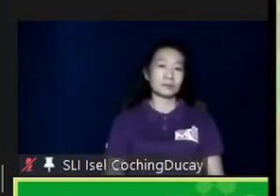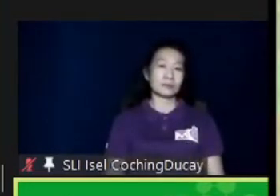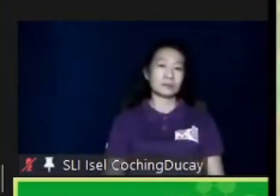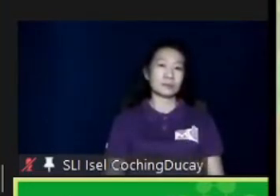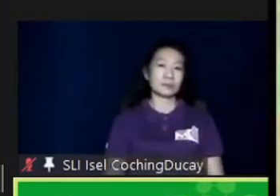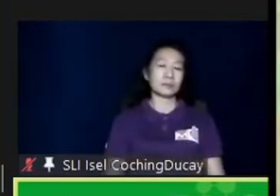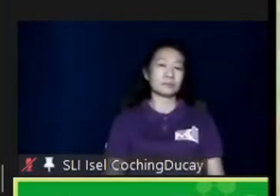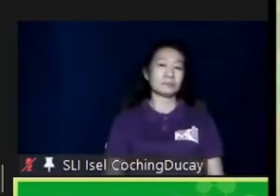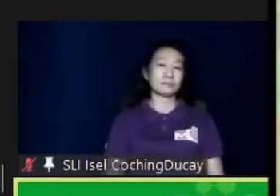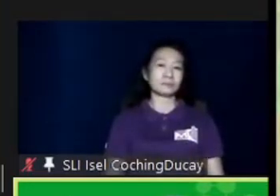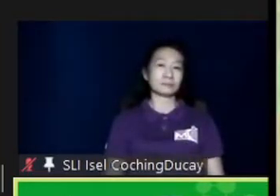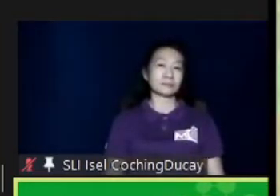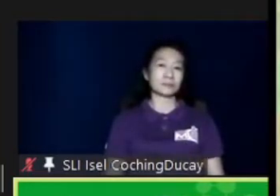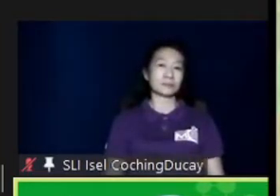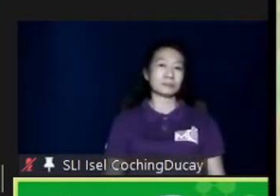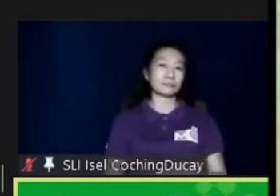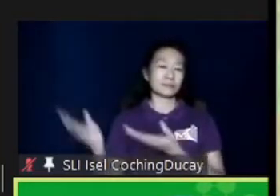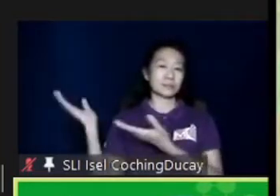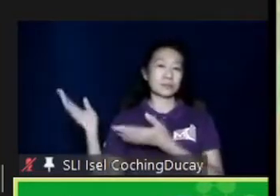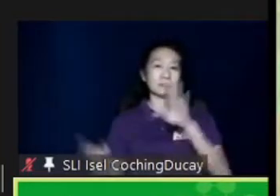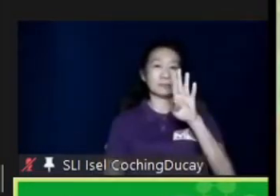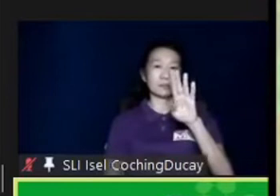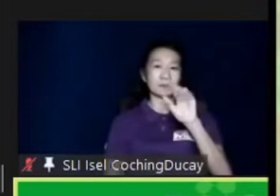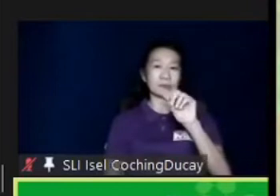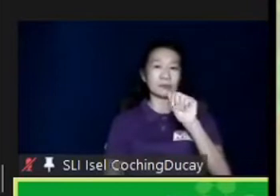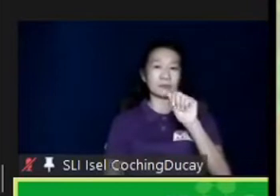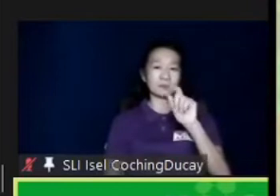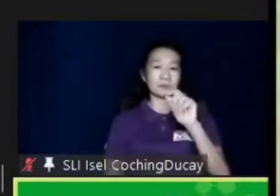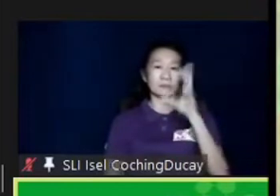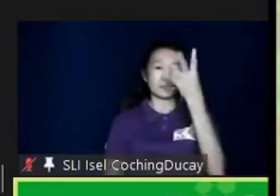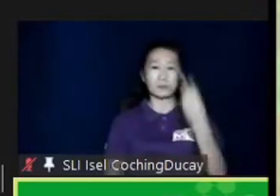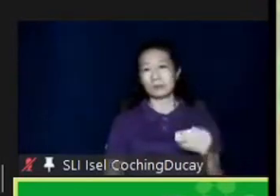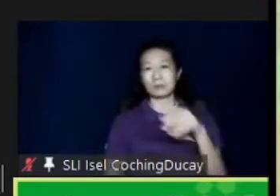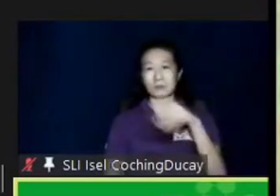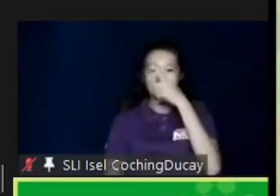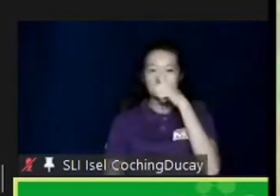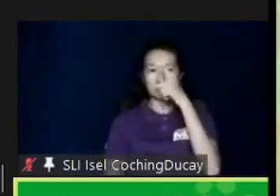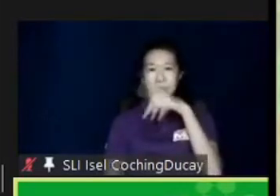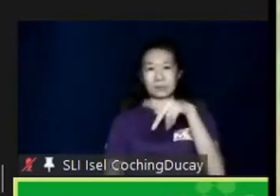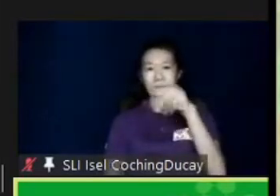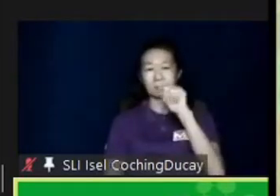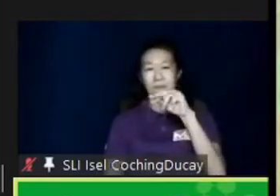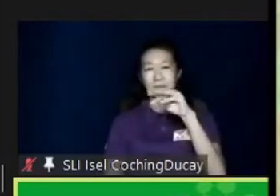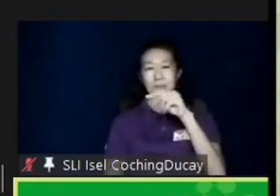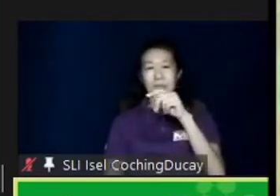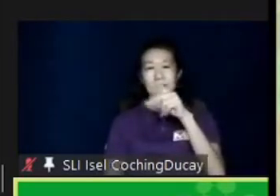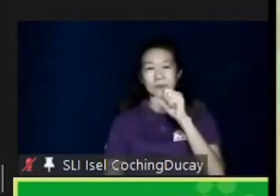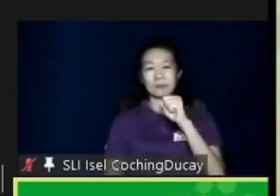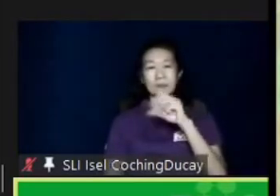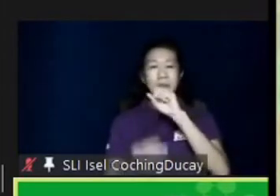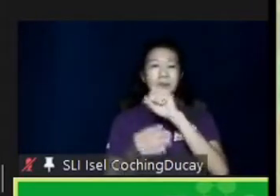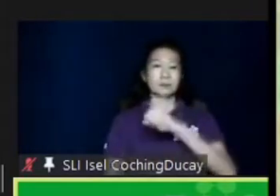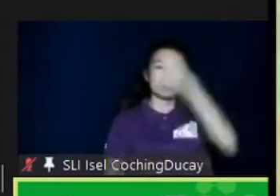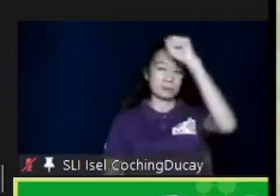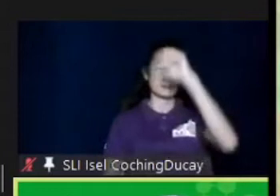in Batangas, Leyte, Pampanga, and South Potomato. So, our program was supported by